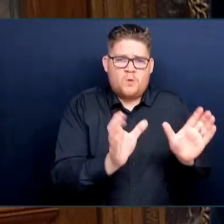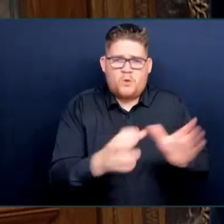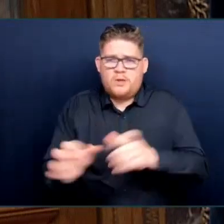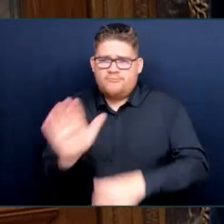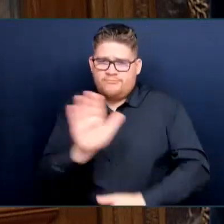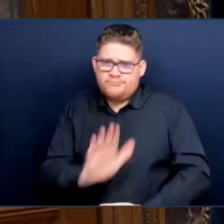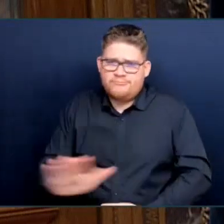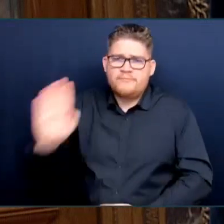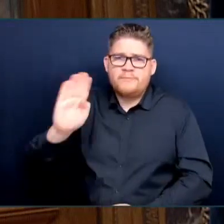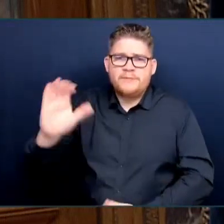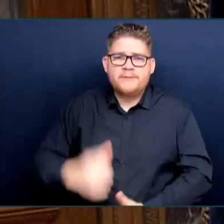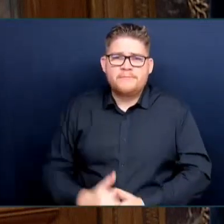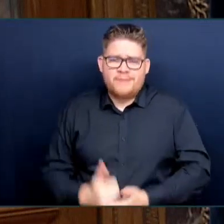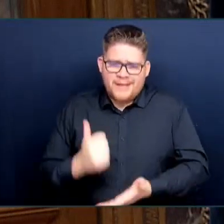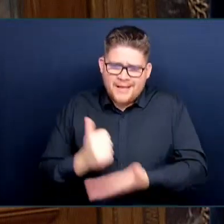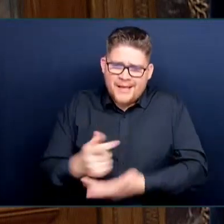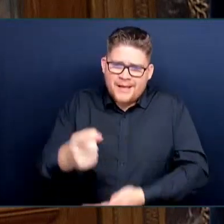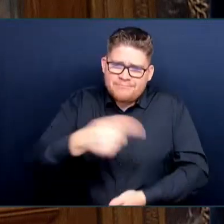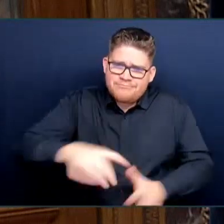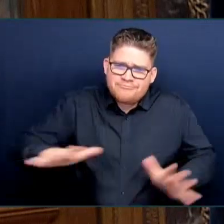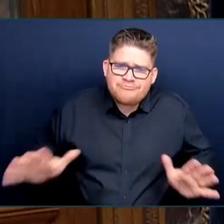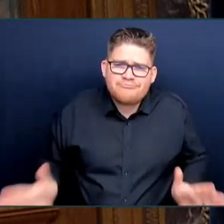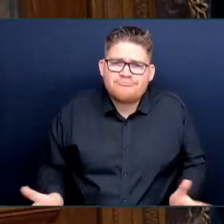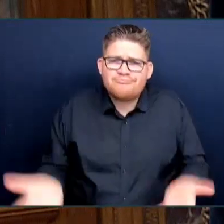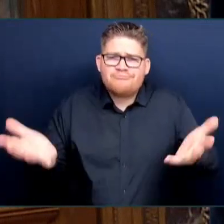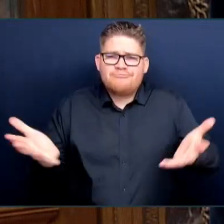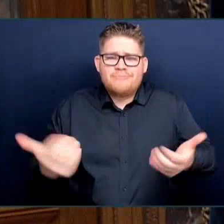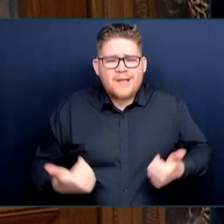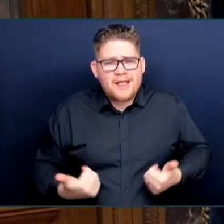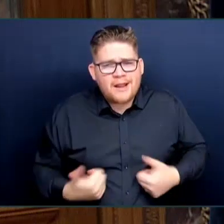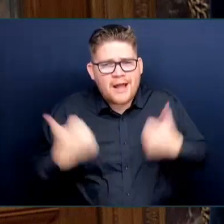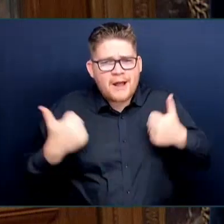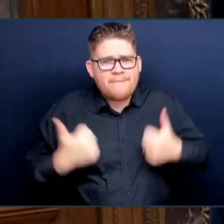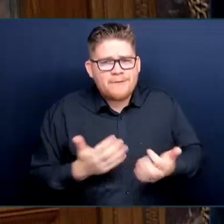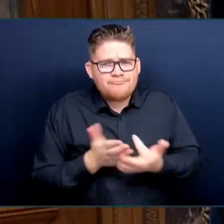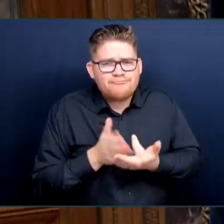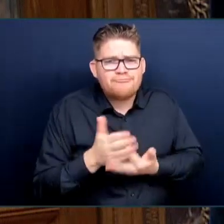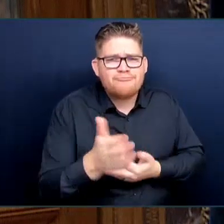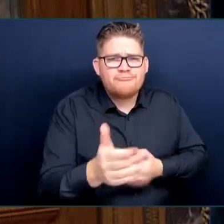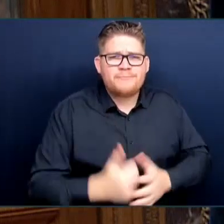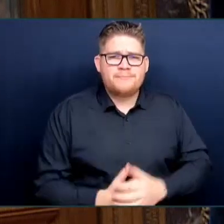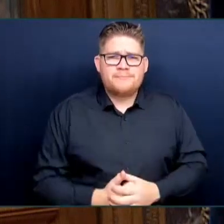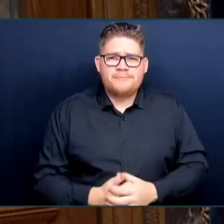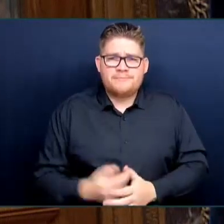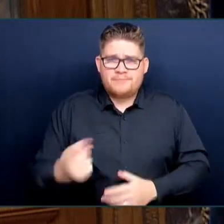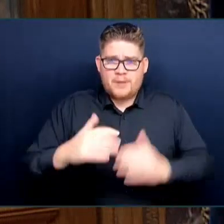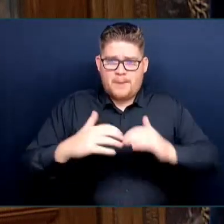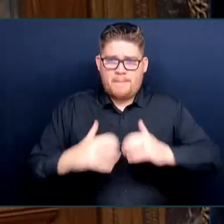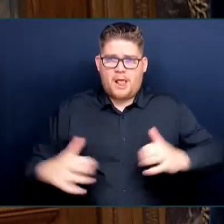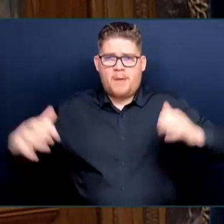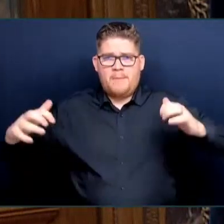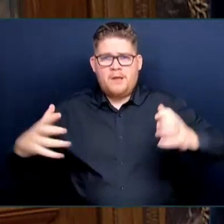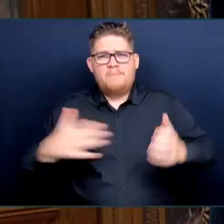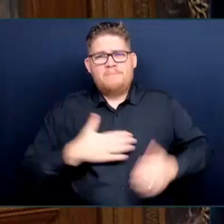so many ways to build a stronger BC. Will the House please join me in applauding BC's non-profit sector?